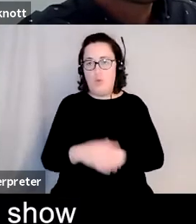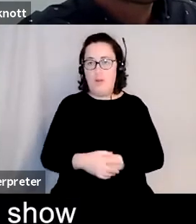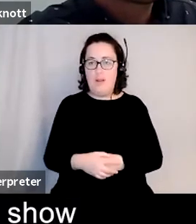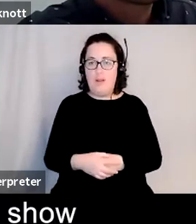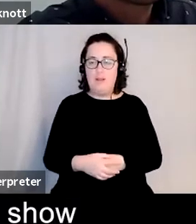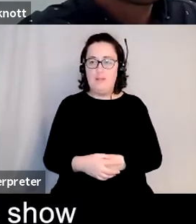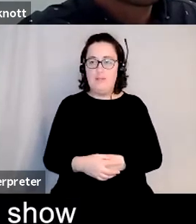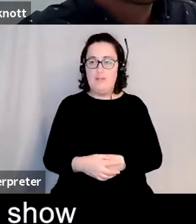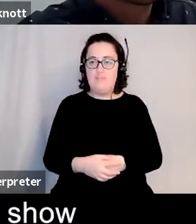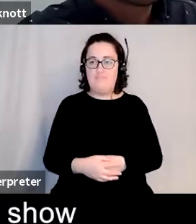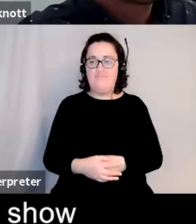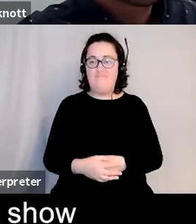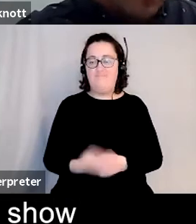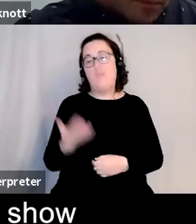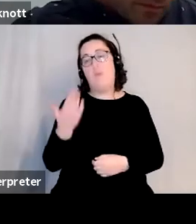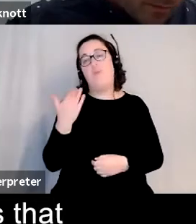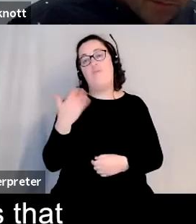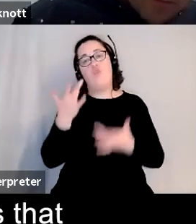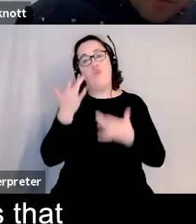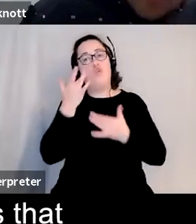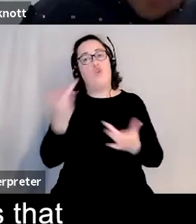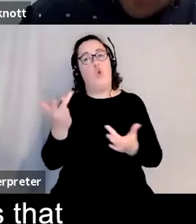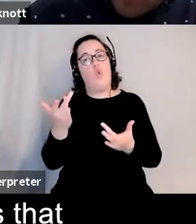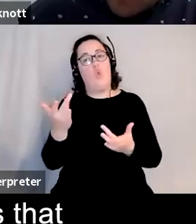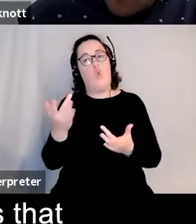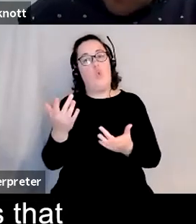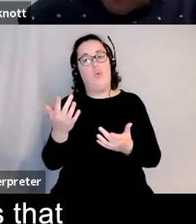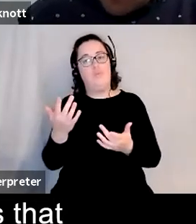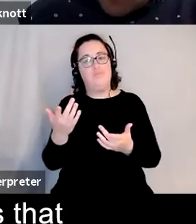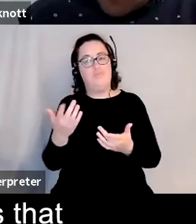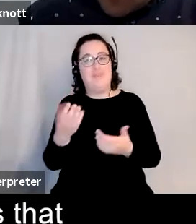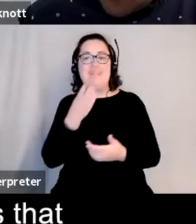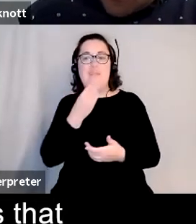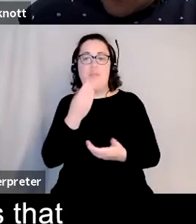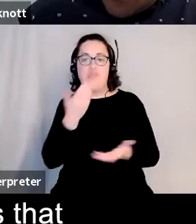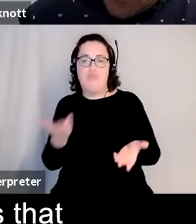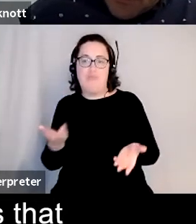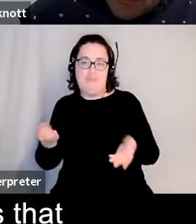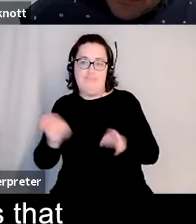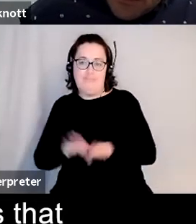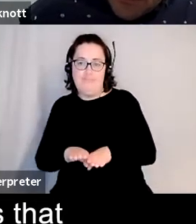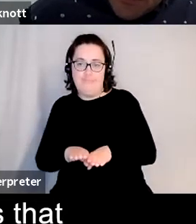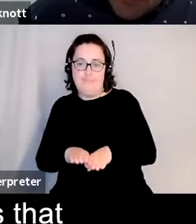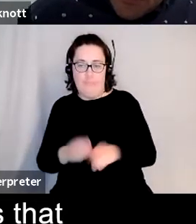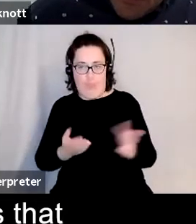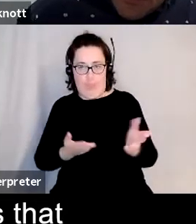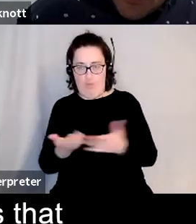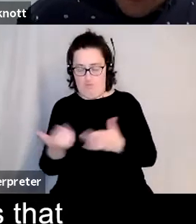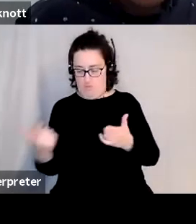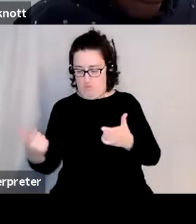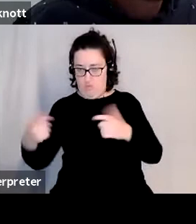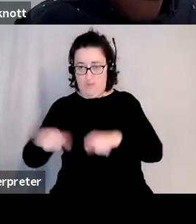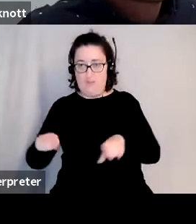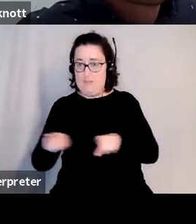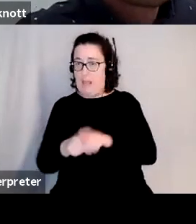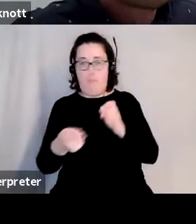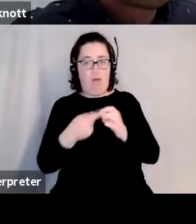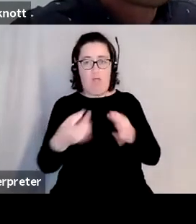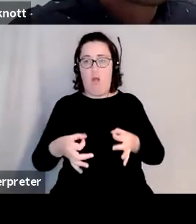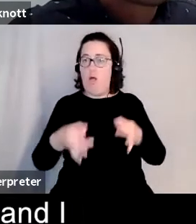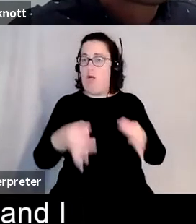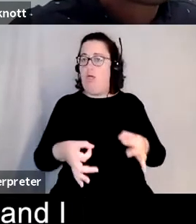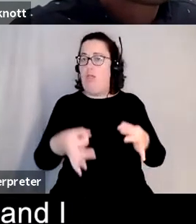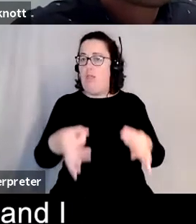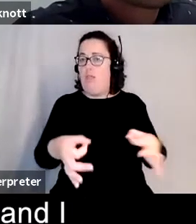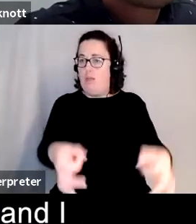that was uh temporarily closed uh during lockdown and various other shows that that um have been postponed um